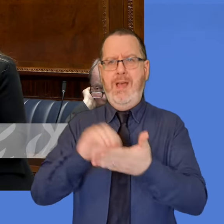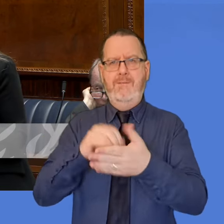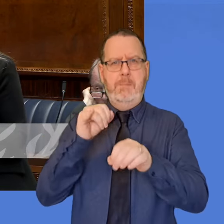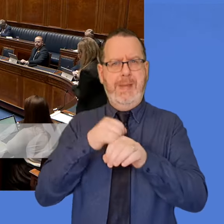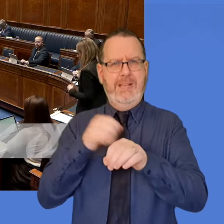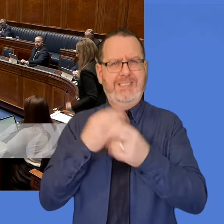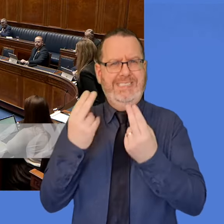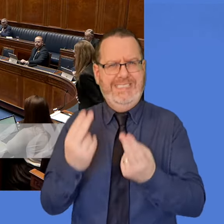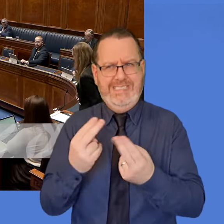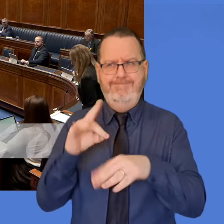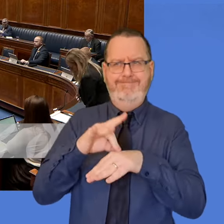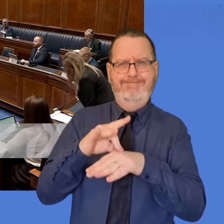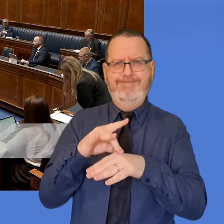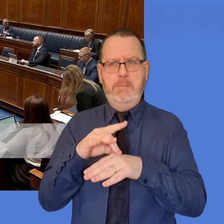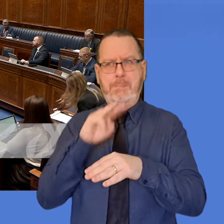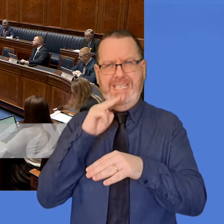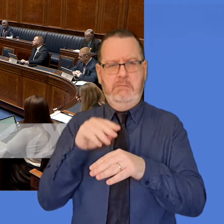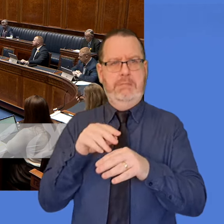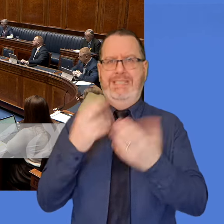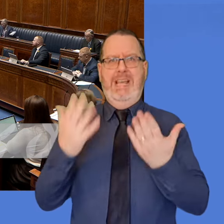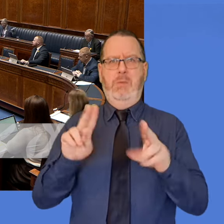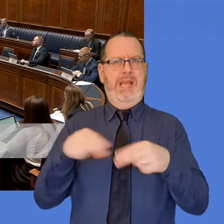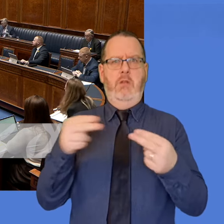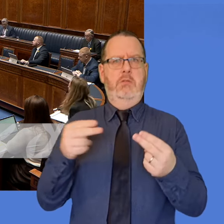support with child care costs? you.